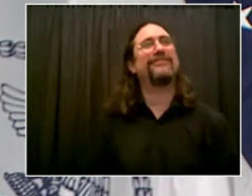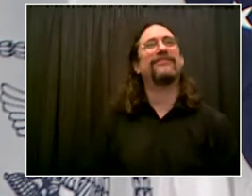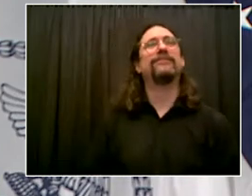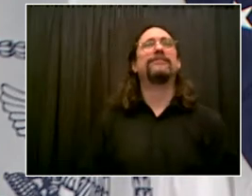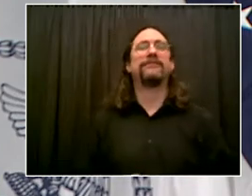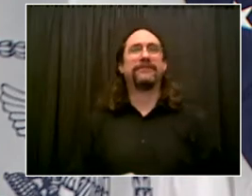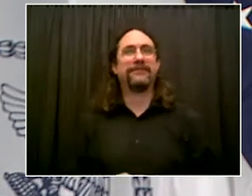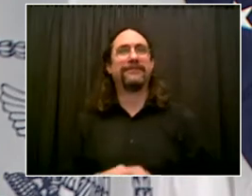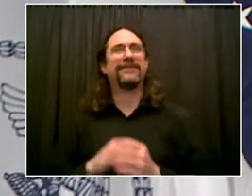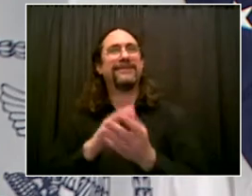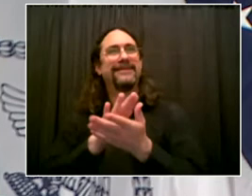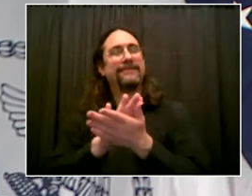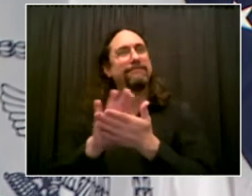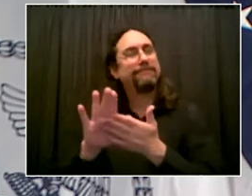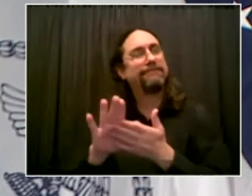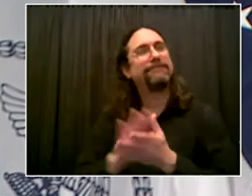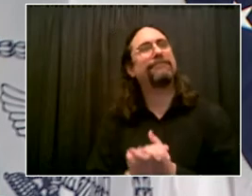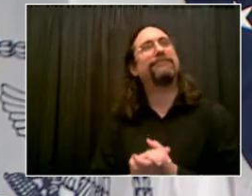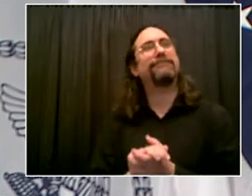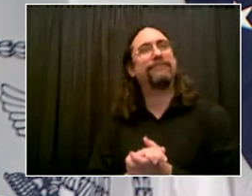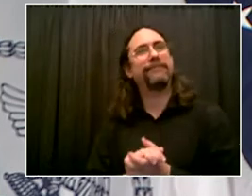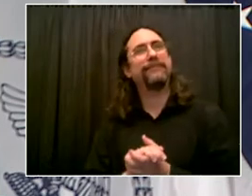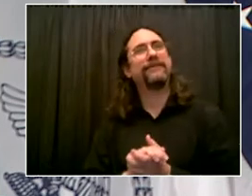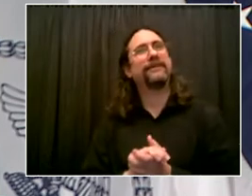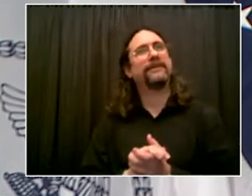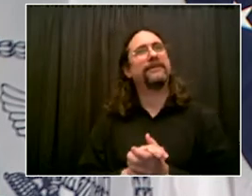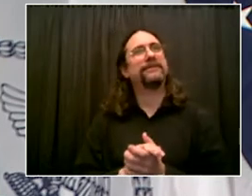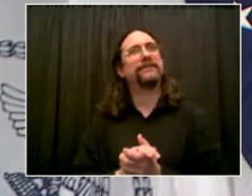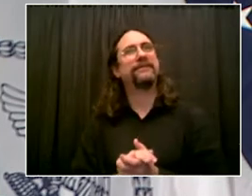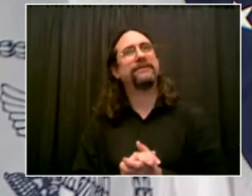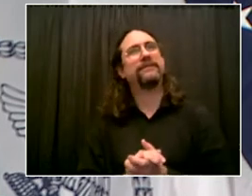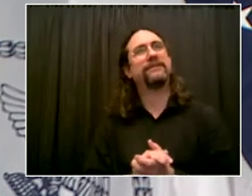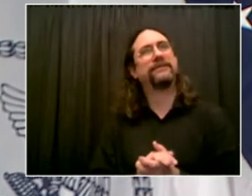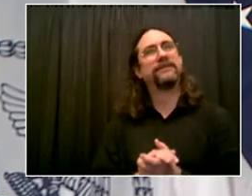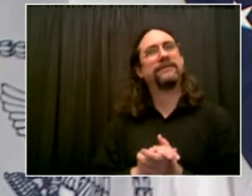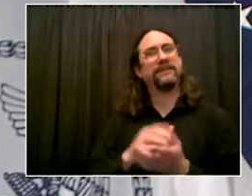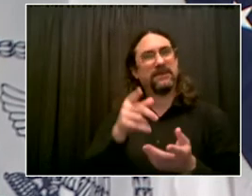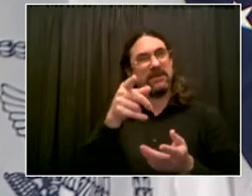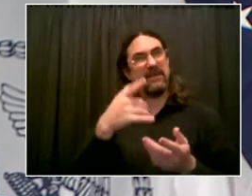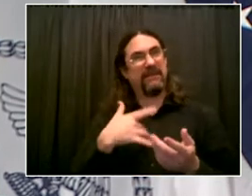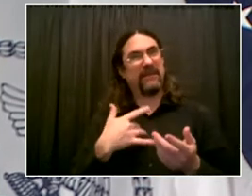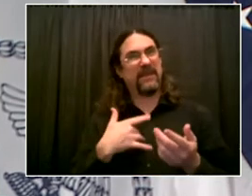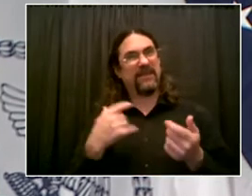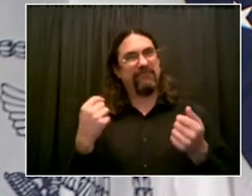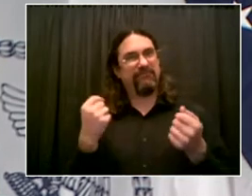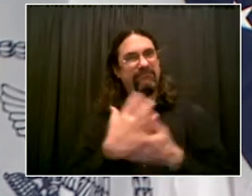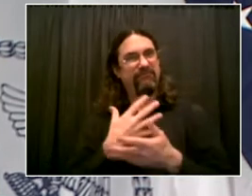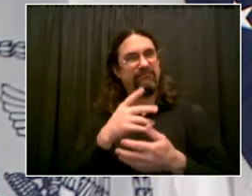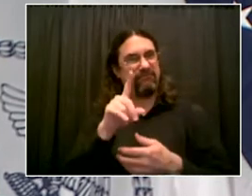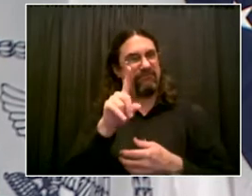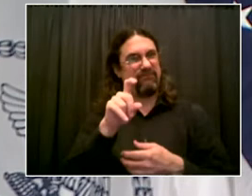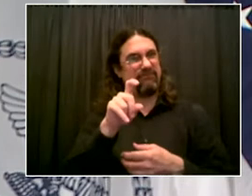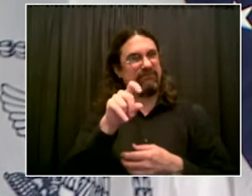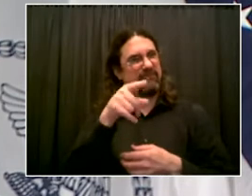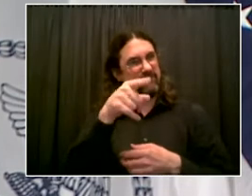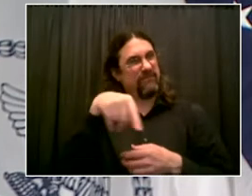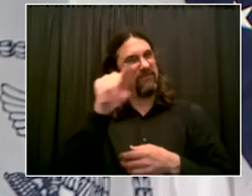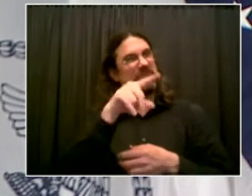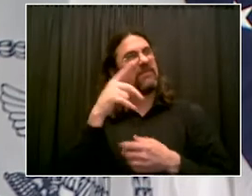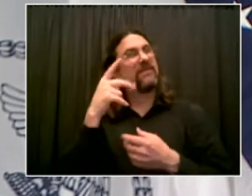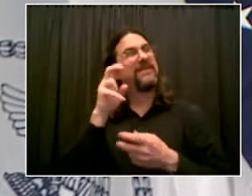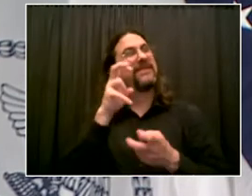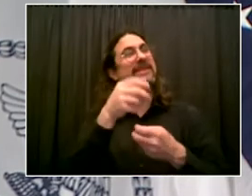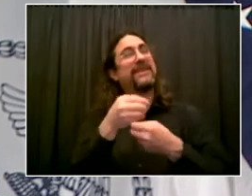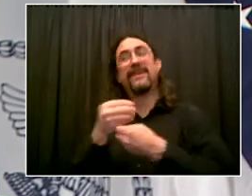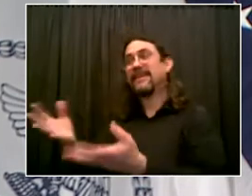vaccines? No, Felipe, I do not feel that. if people, and when we say tourists, we mean tourists from all